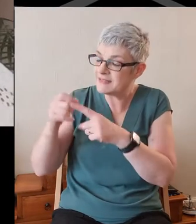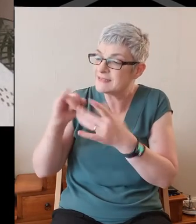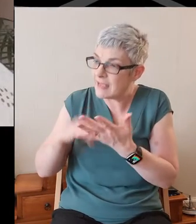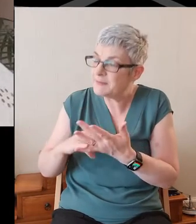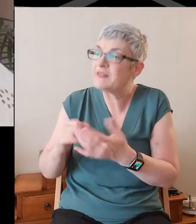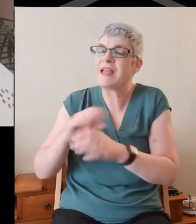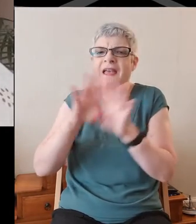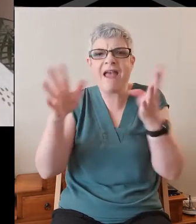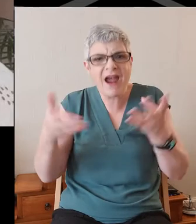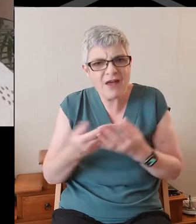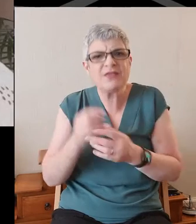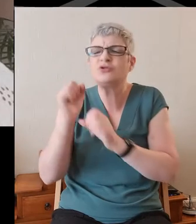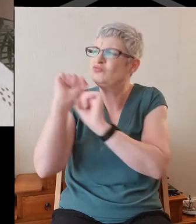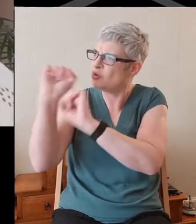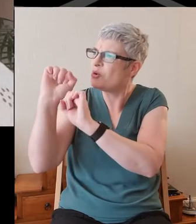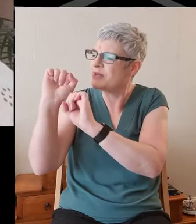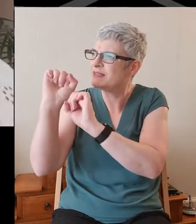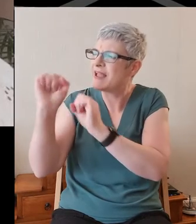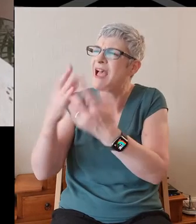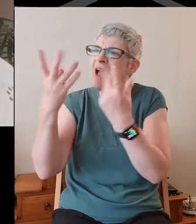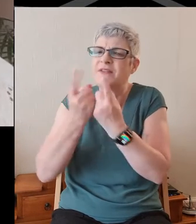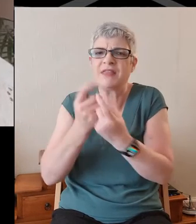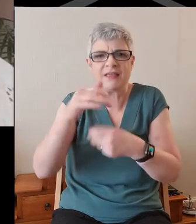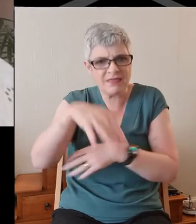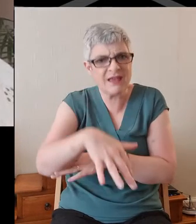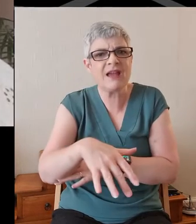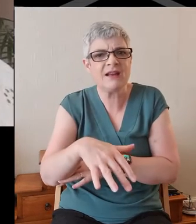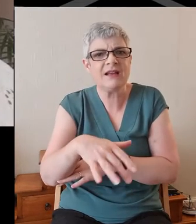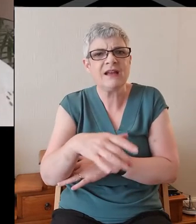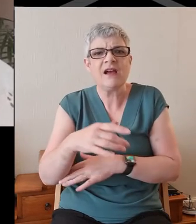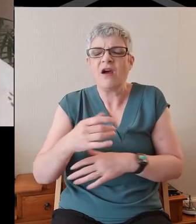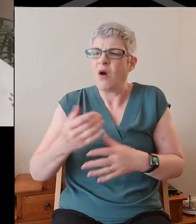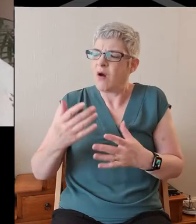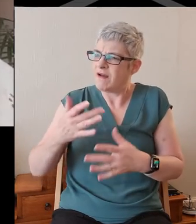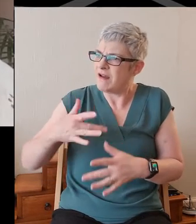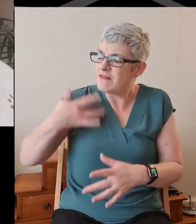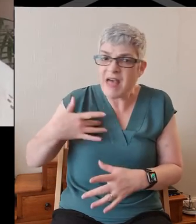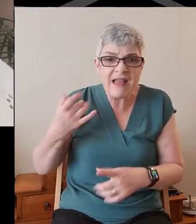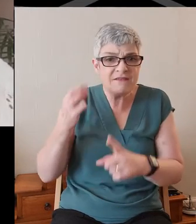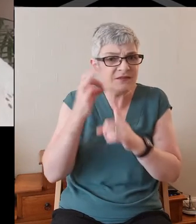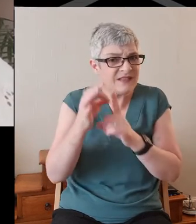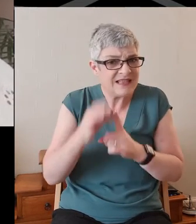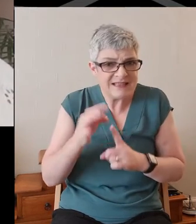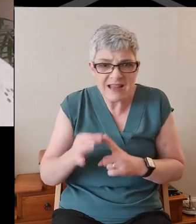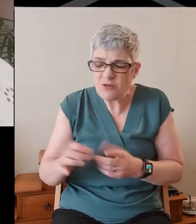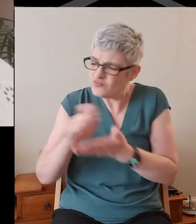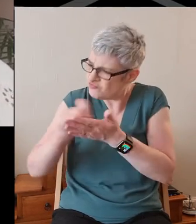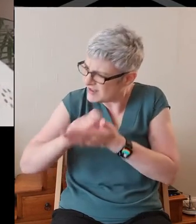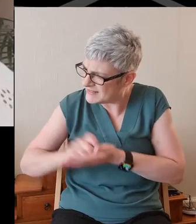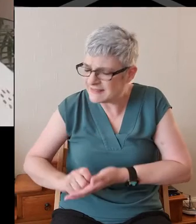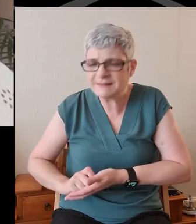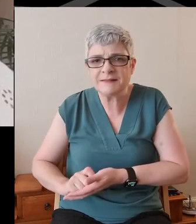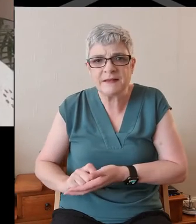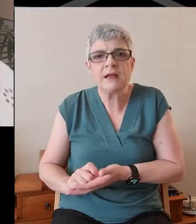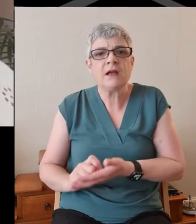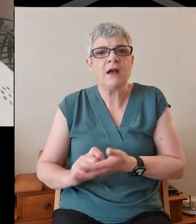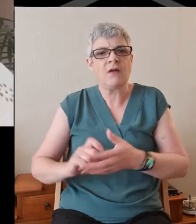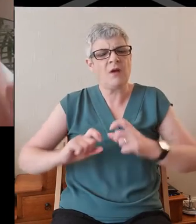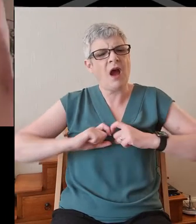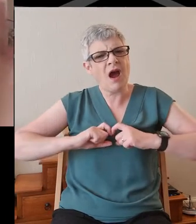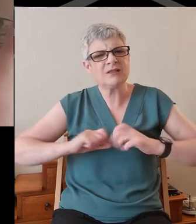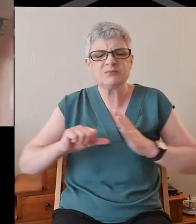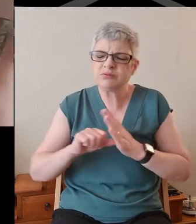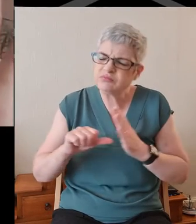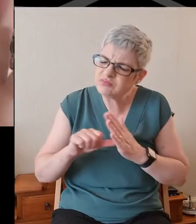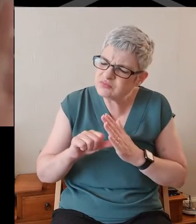the earth is yours and everything in it, every detail of our life written in your book, every care of our hearts